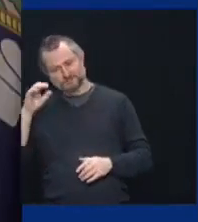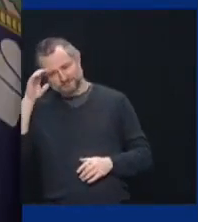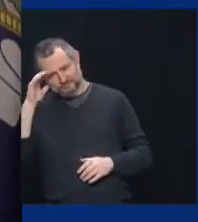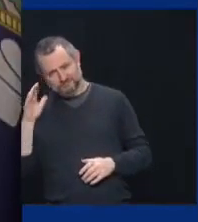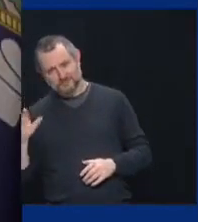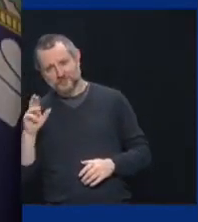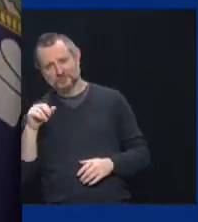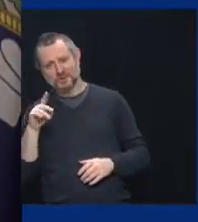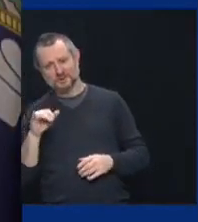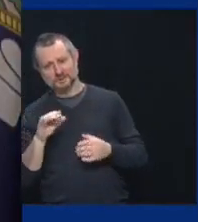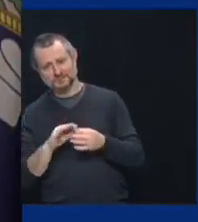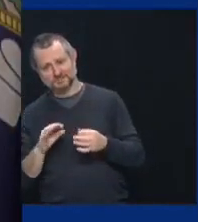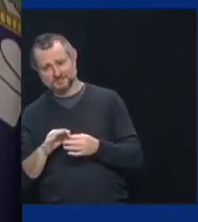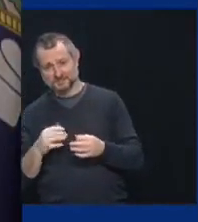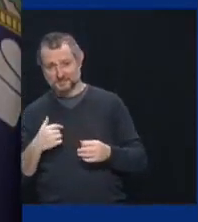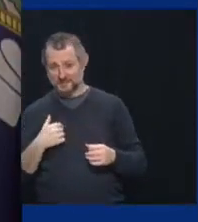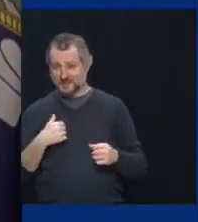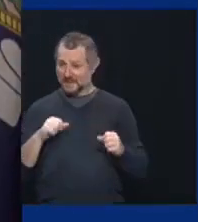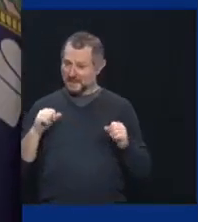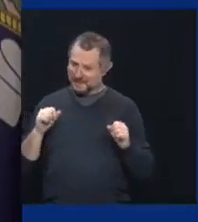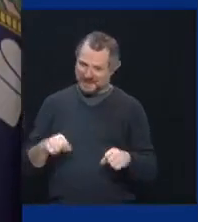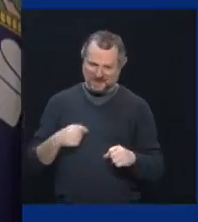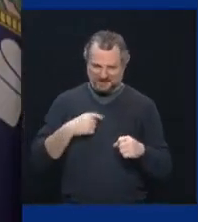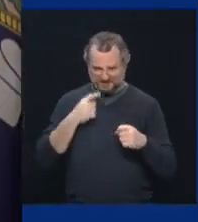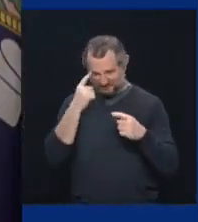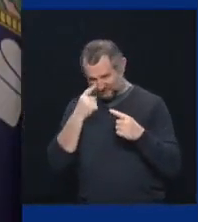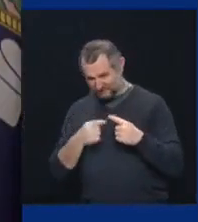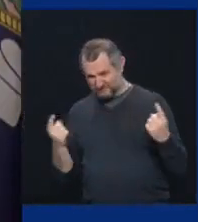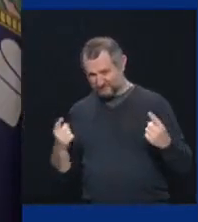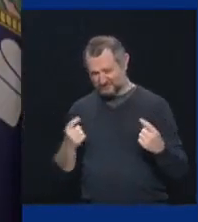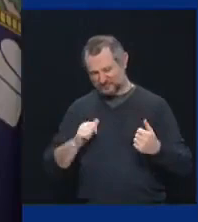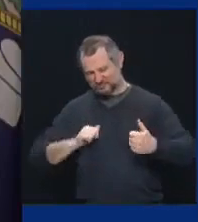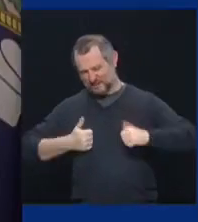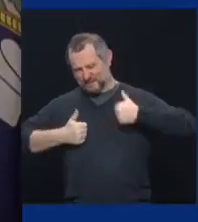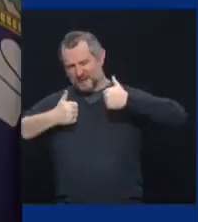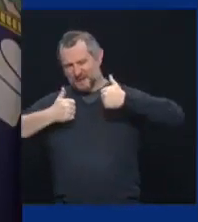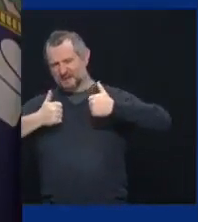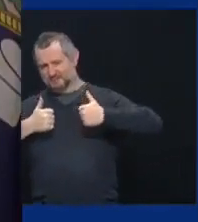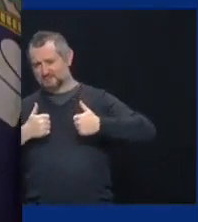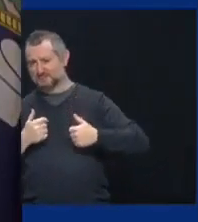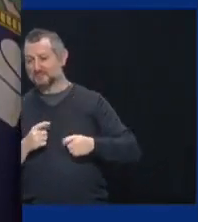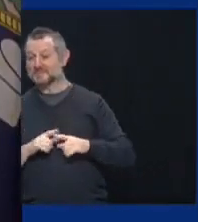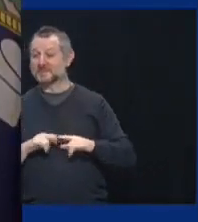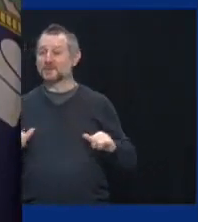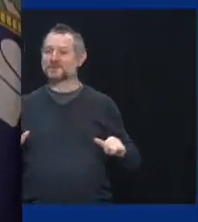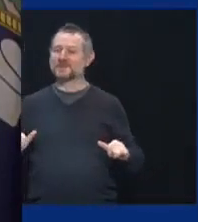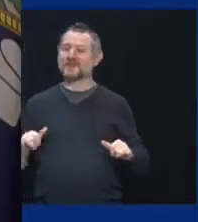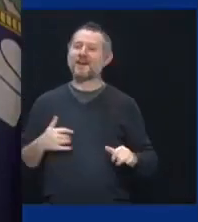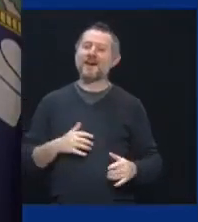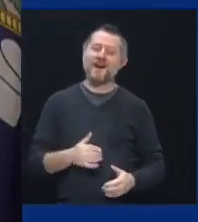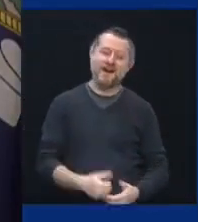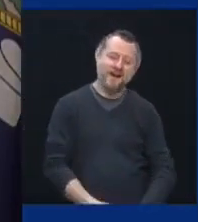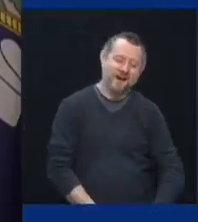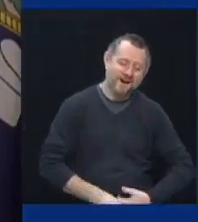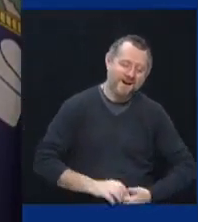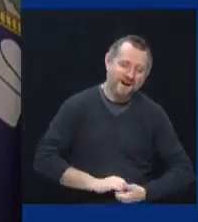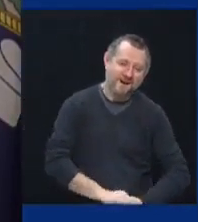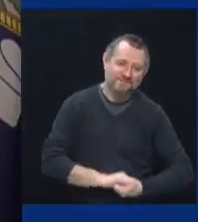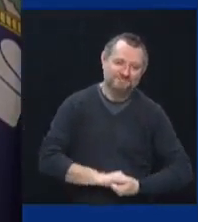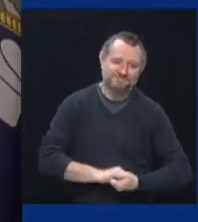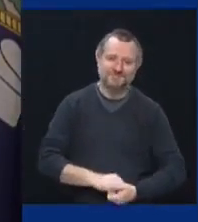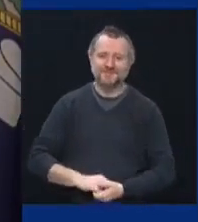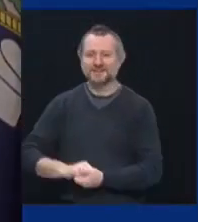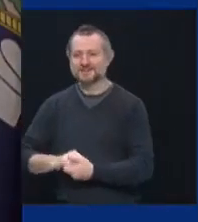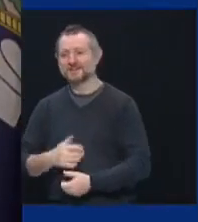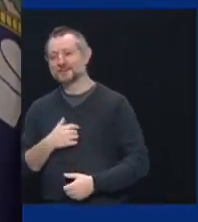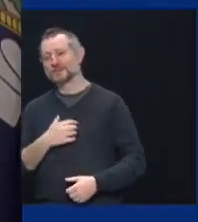both a rivalry, uh, but a commonality. Frankly, I wish we had more of that in politics, you know, where